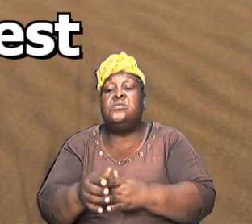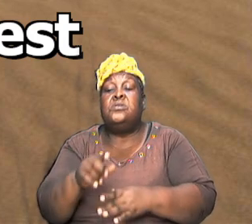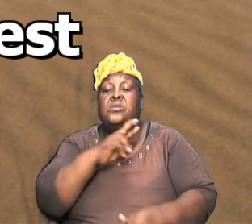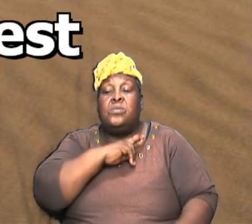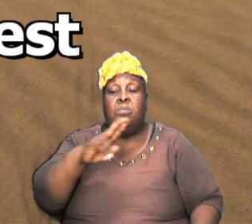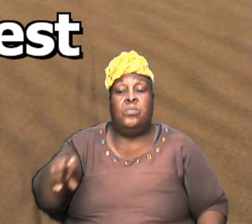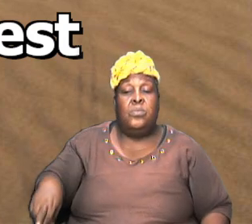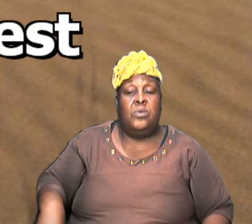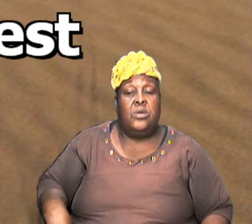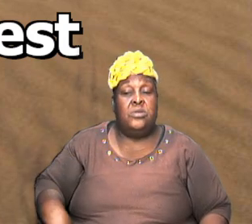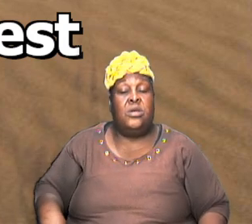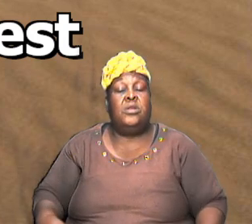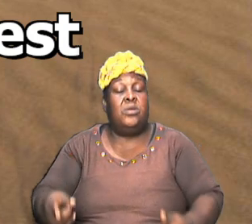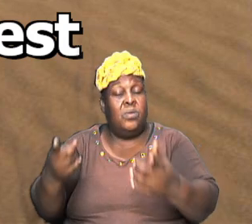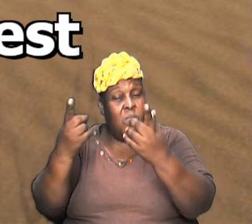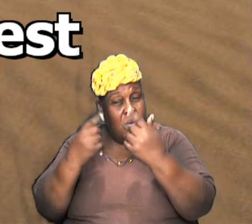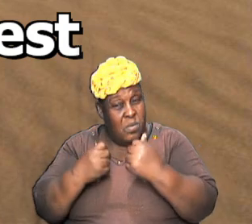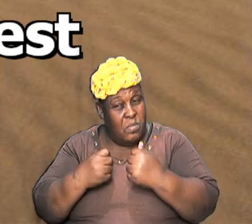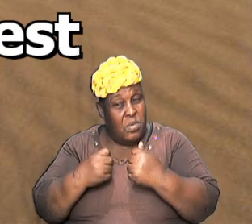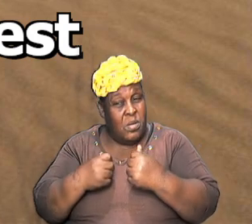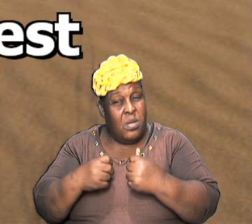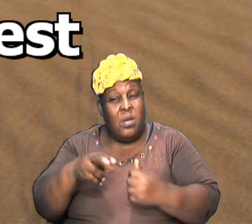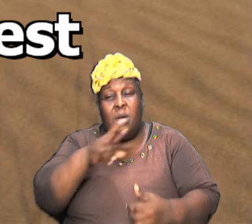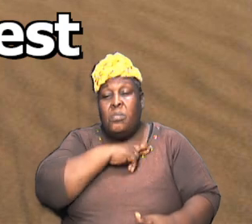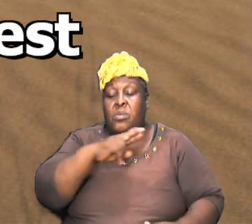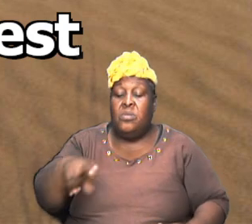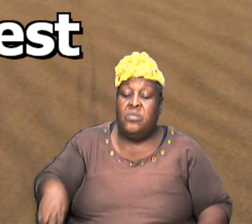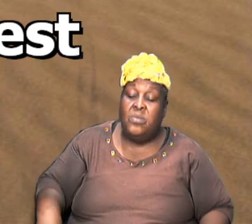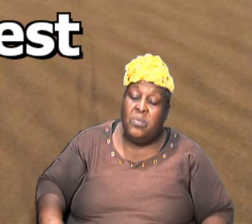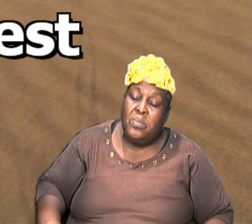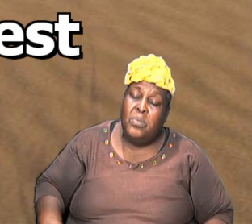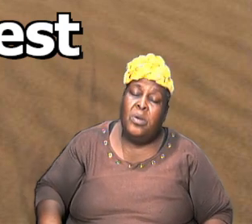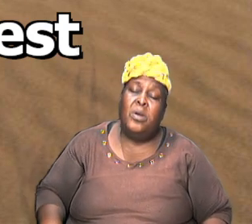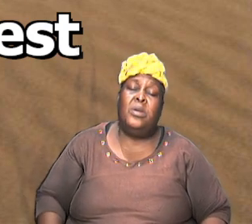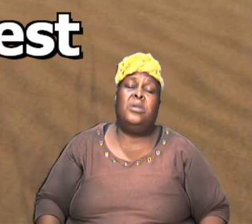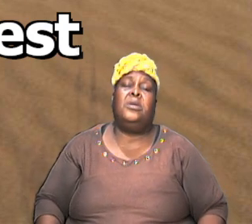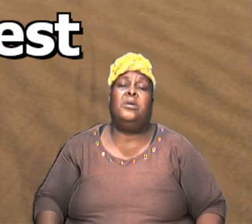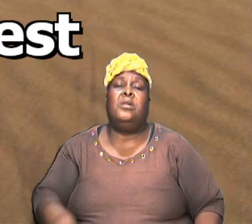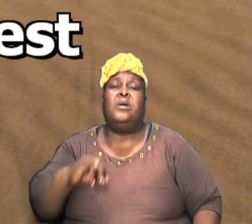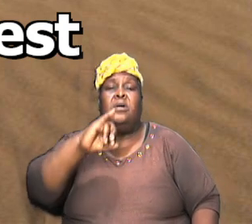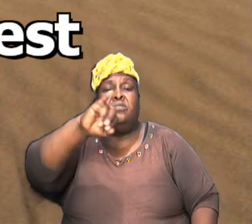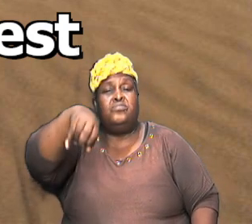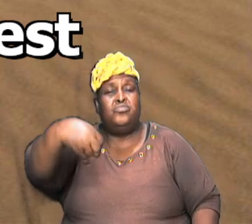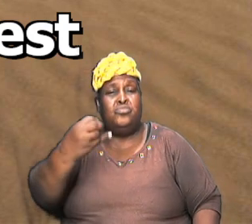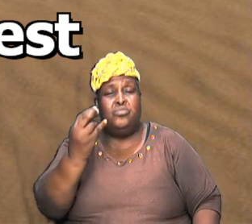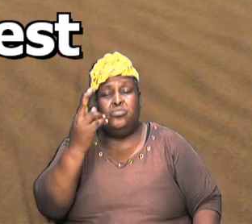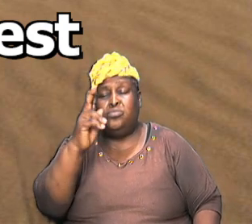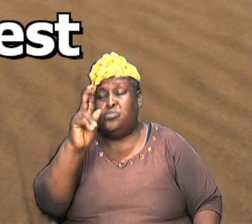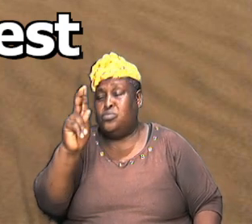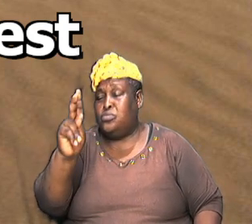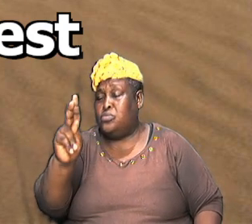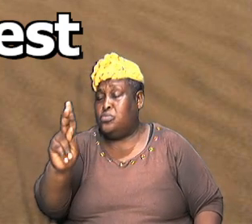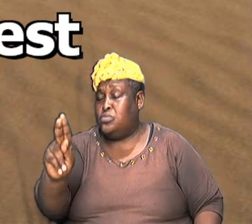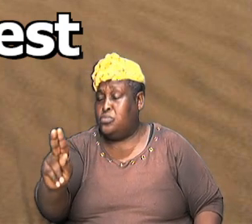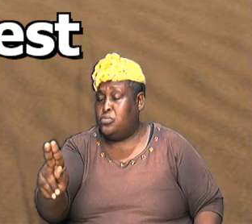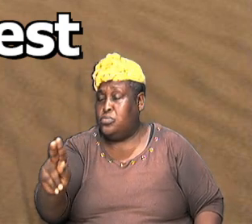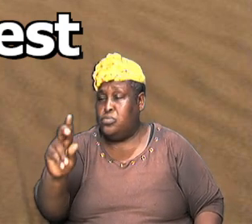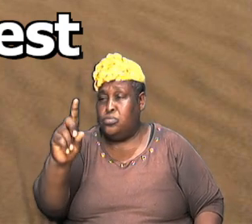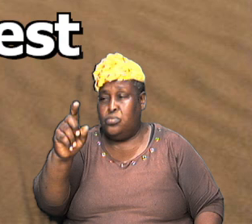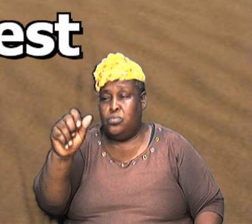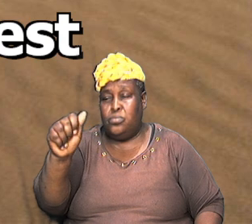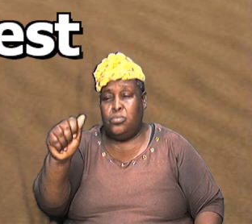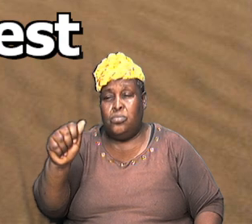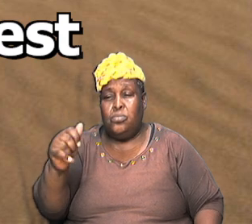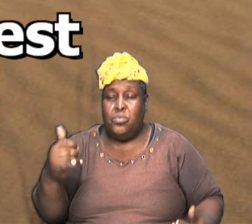and he came via the royal line of judah and yet he is the one now who is the